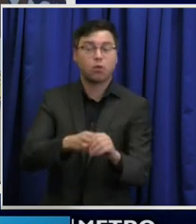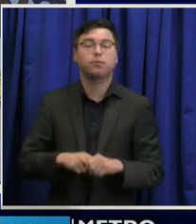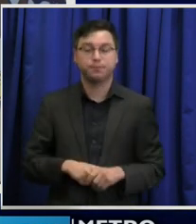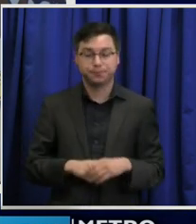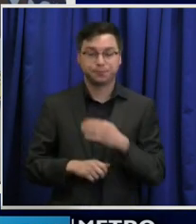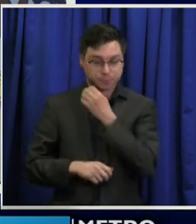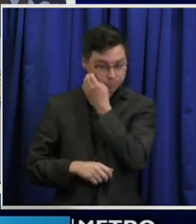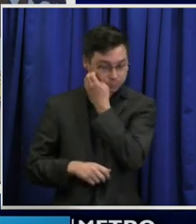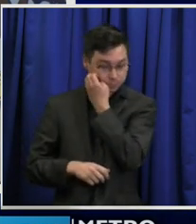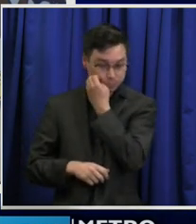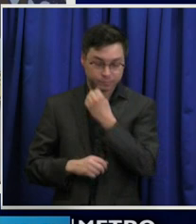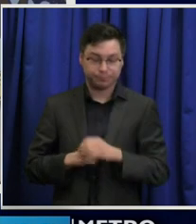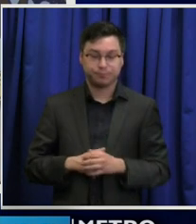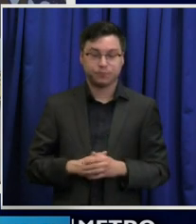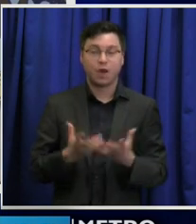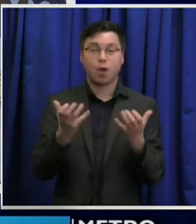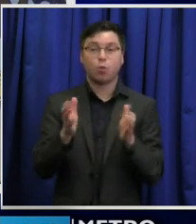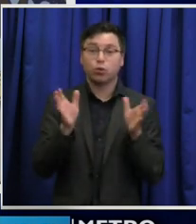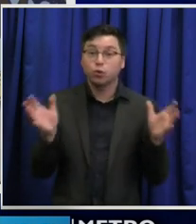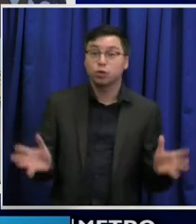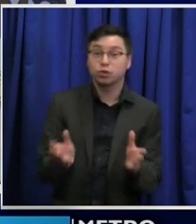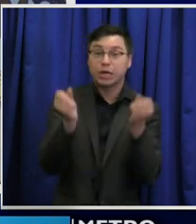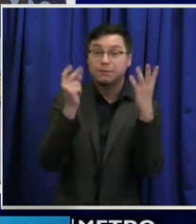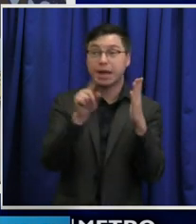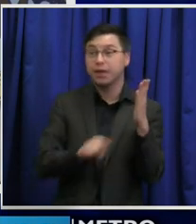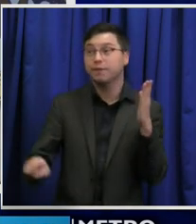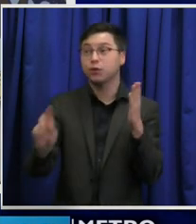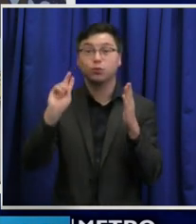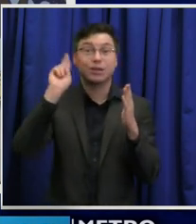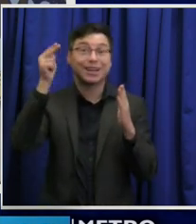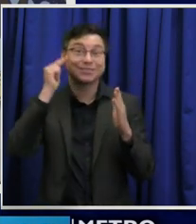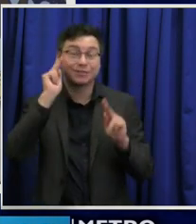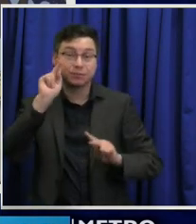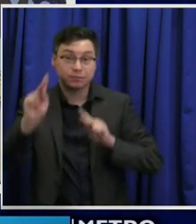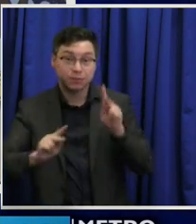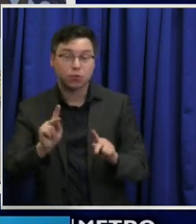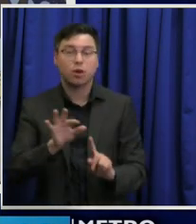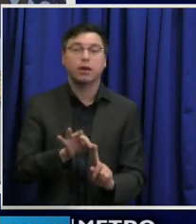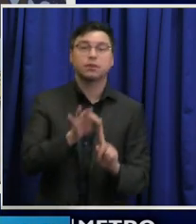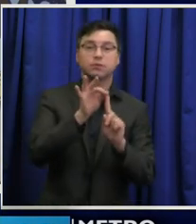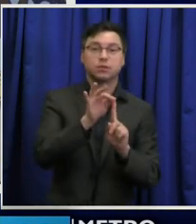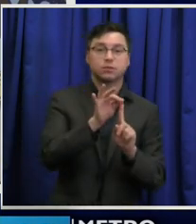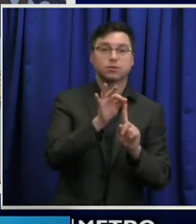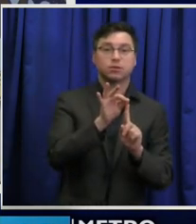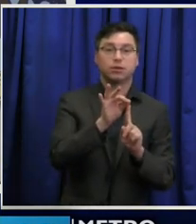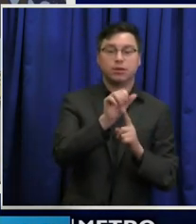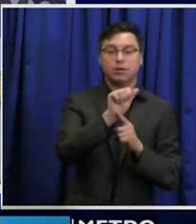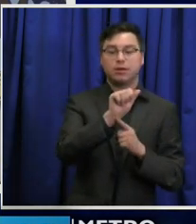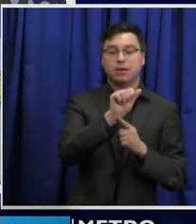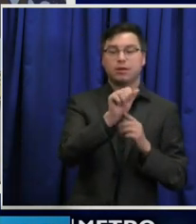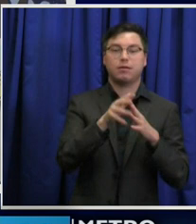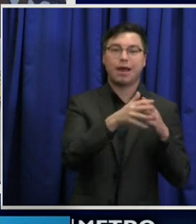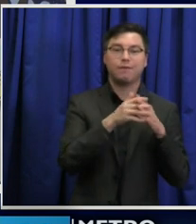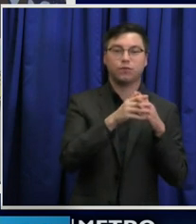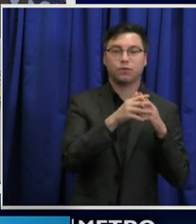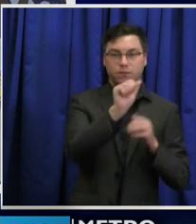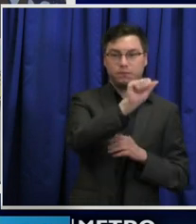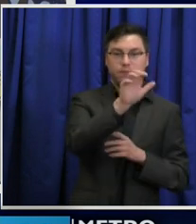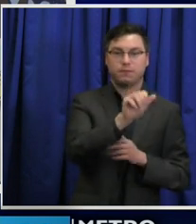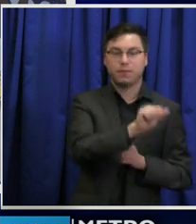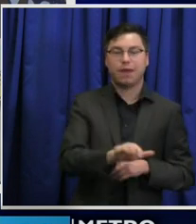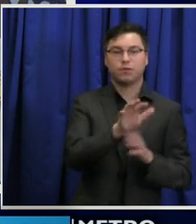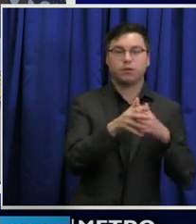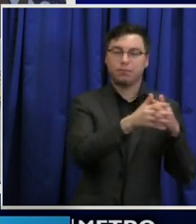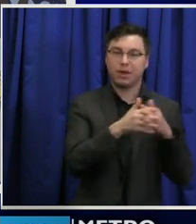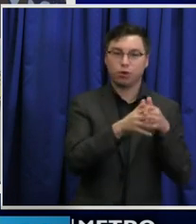like to encourage as many Nashvilleians as possible, especially African Americans and Latinx community individuals, to participate